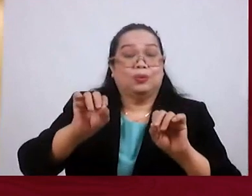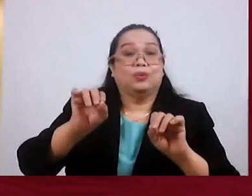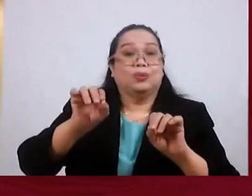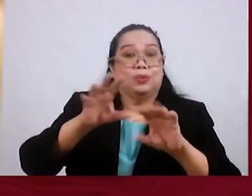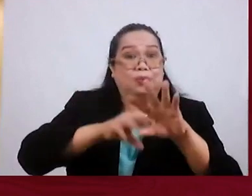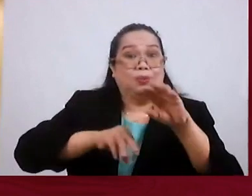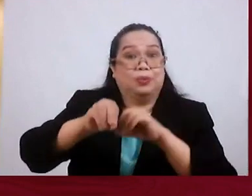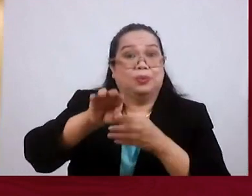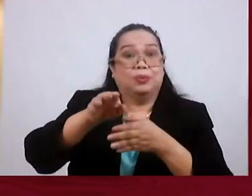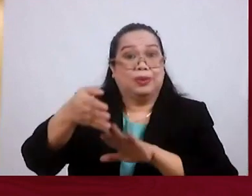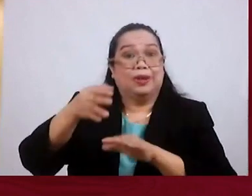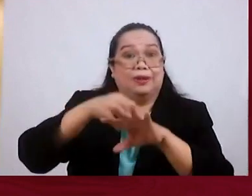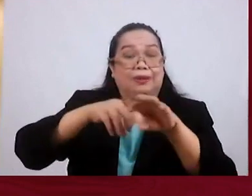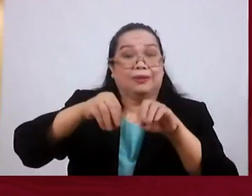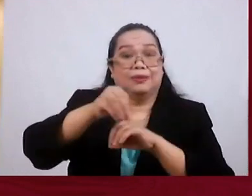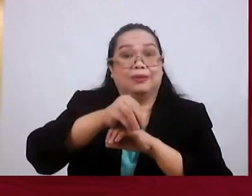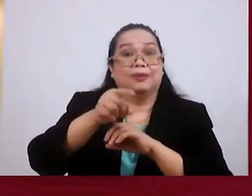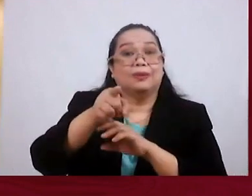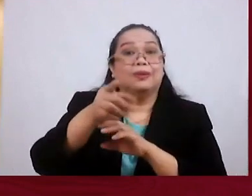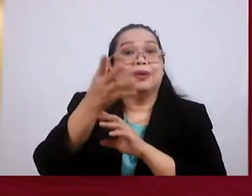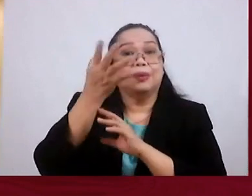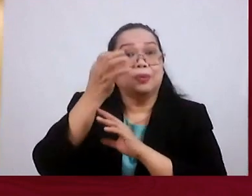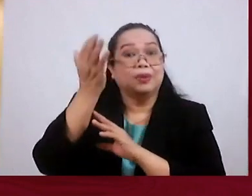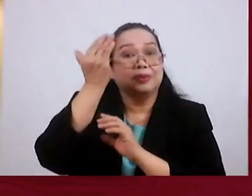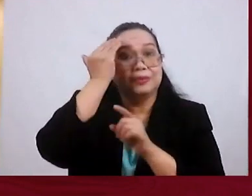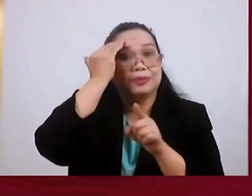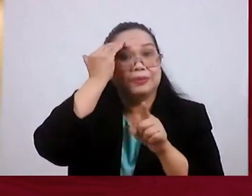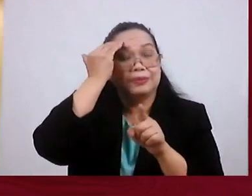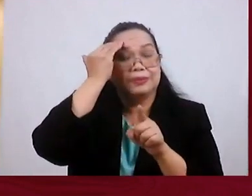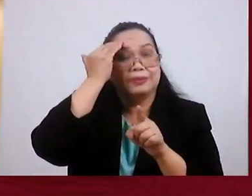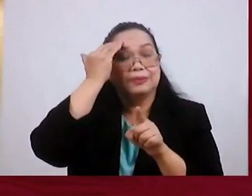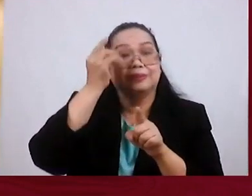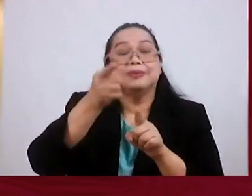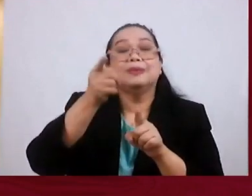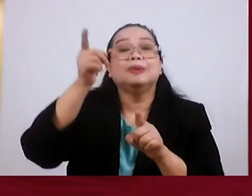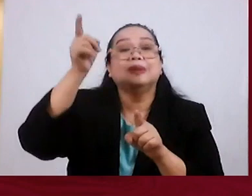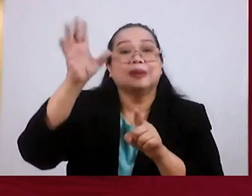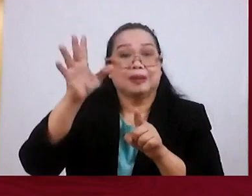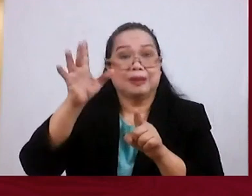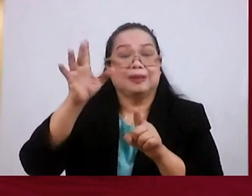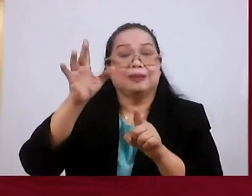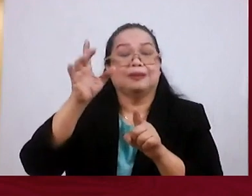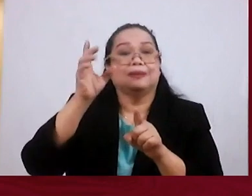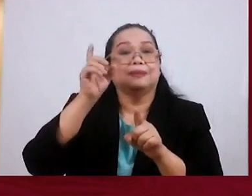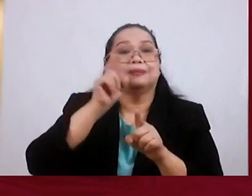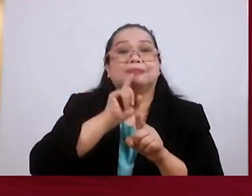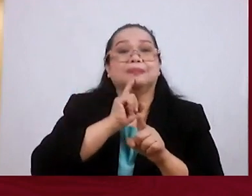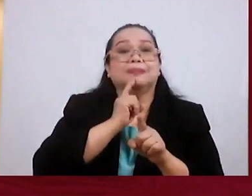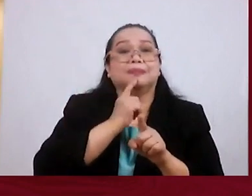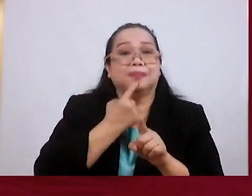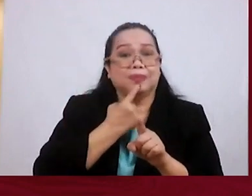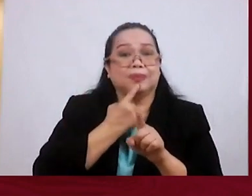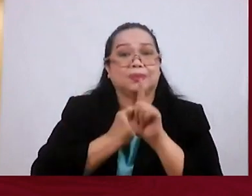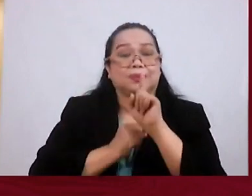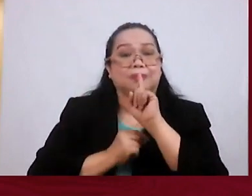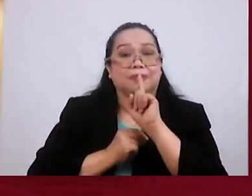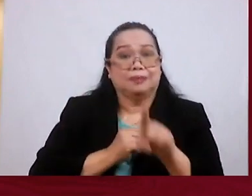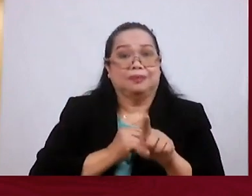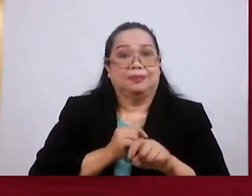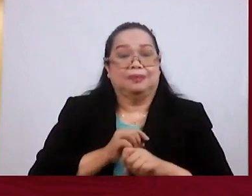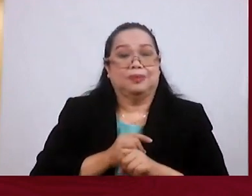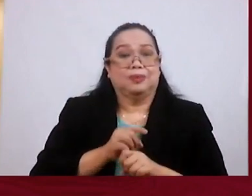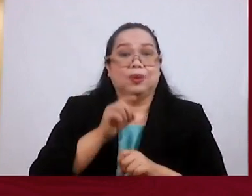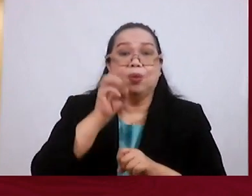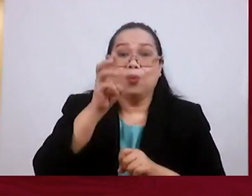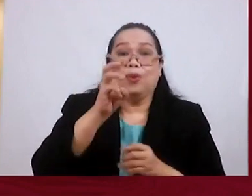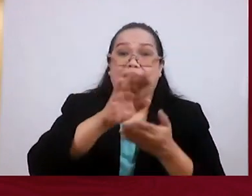Friends I want You to Know If you Mean it God Will take You Seriously And he Will